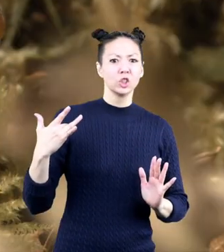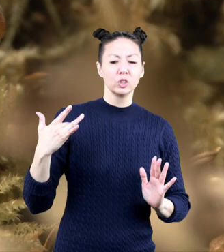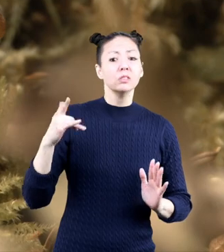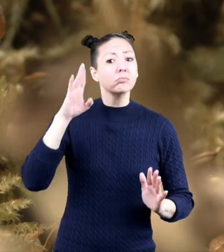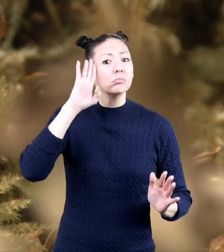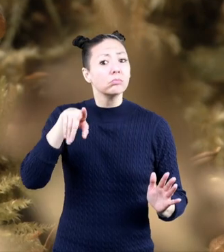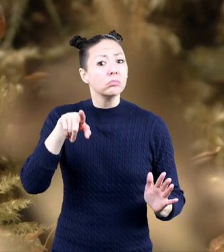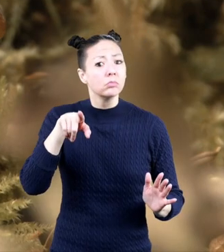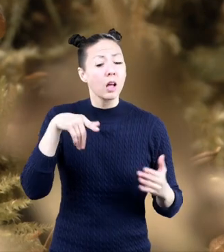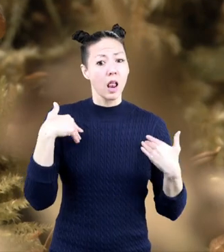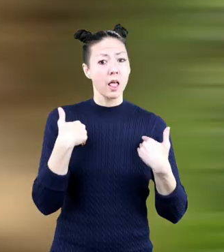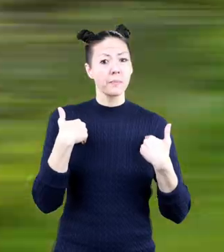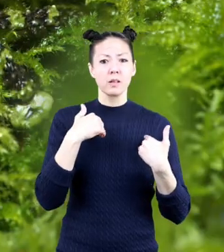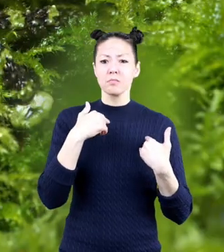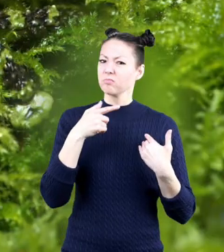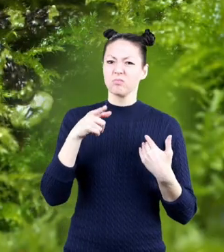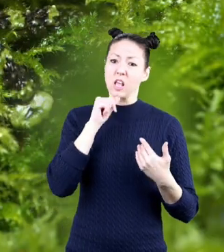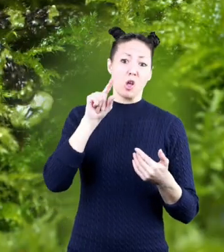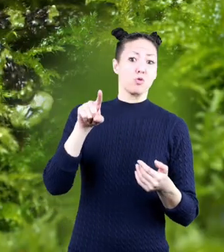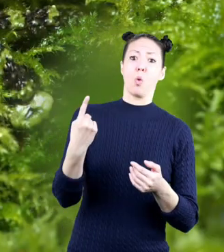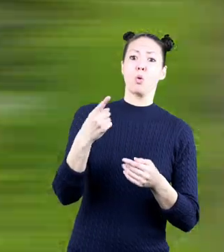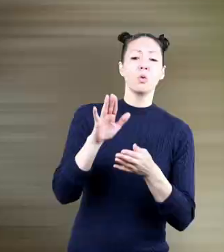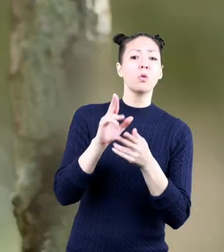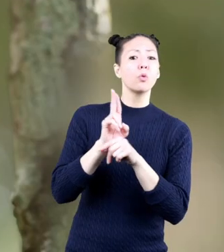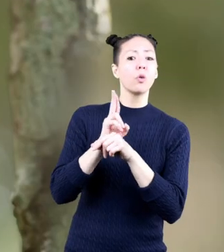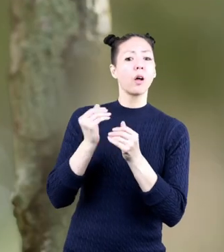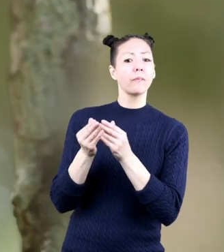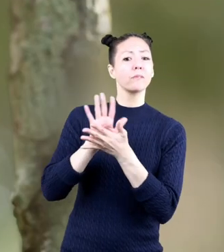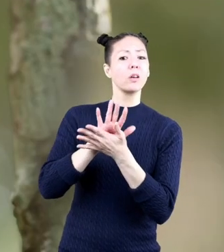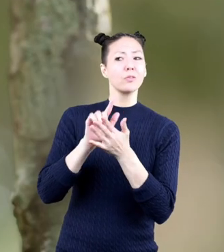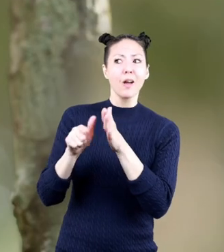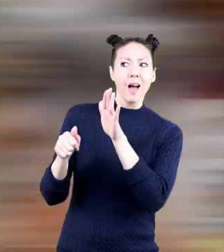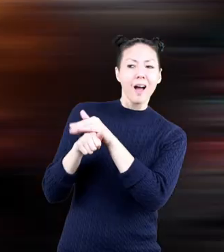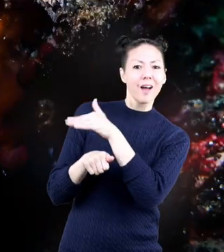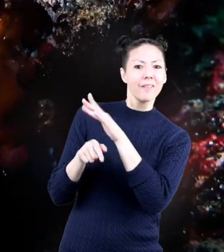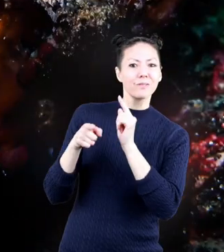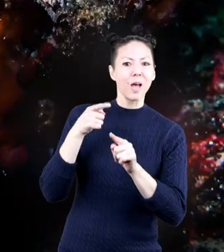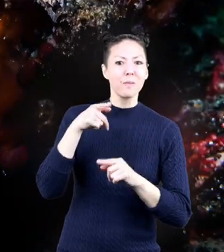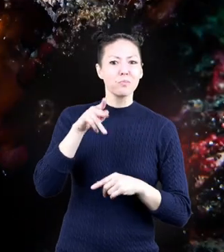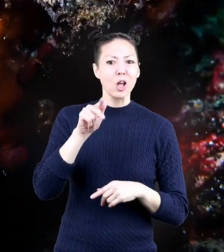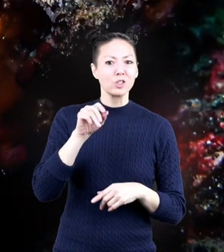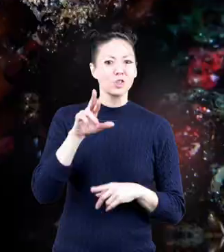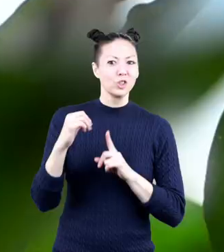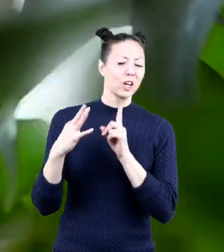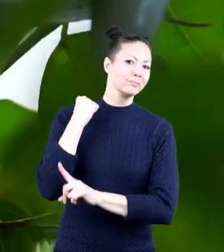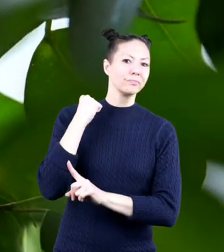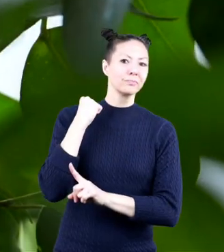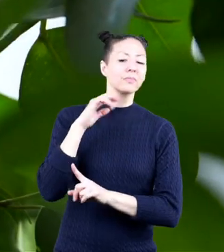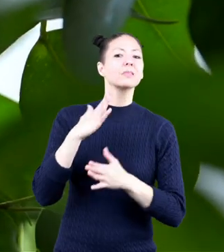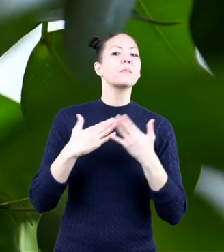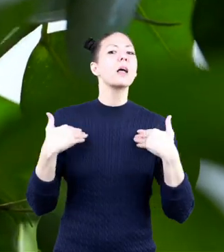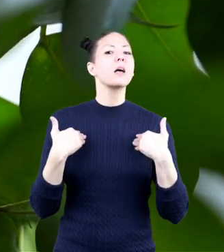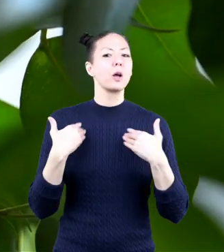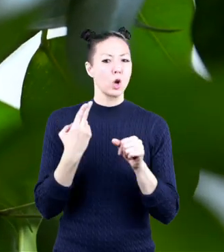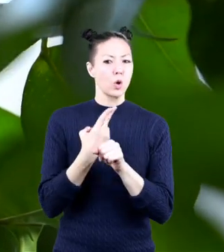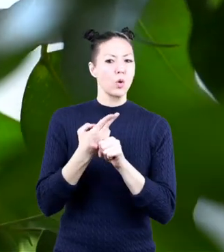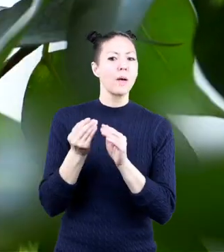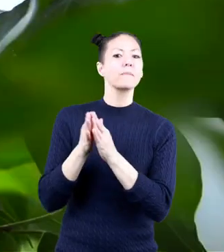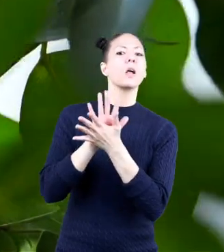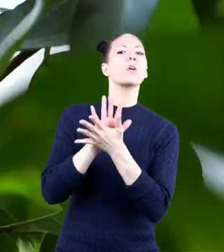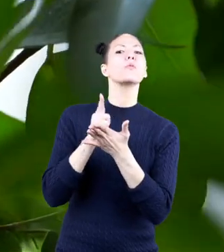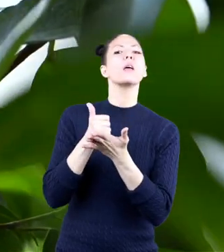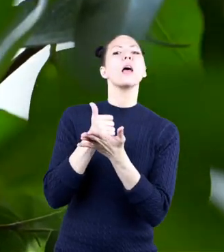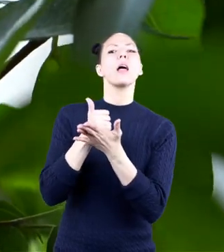Did you know that animals don't just use camouflage to hide from predators? Some animals use